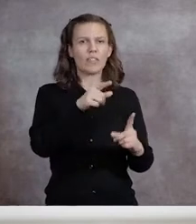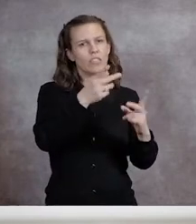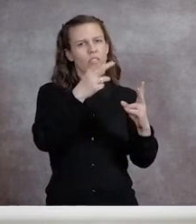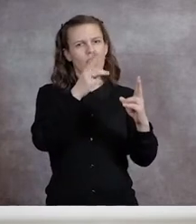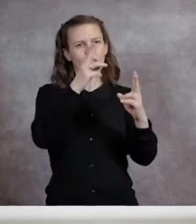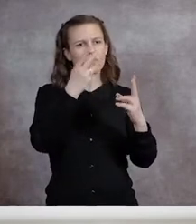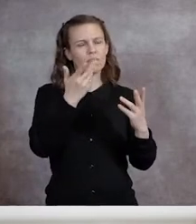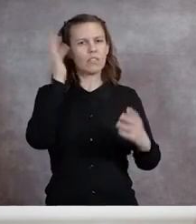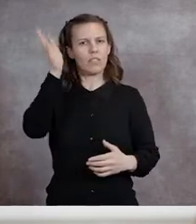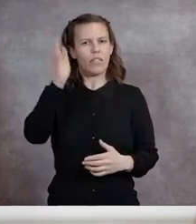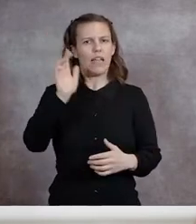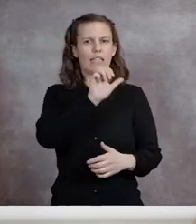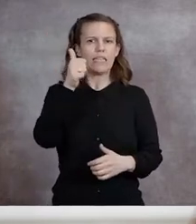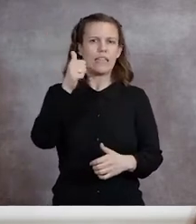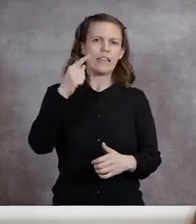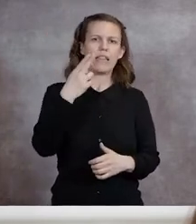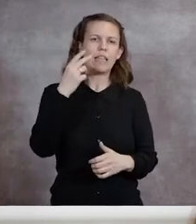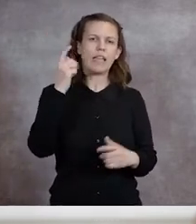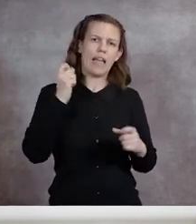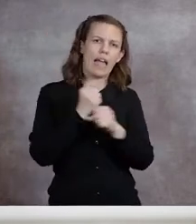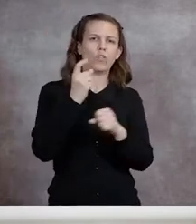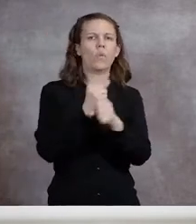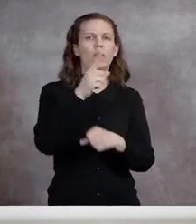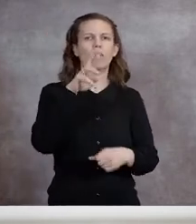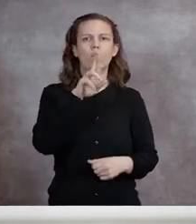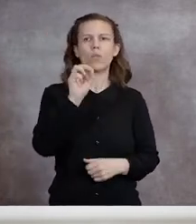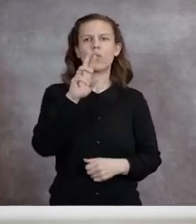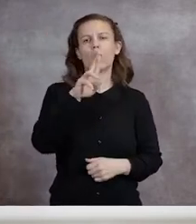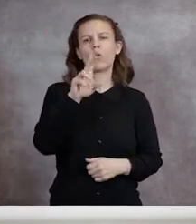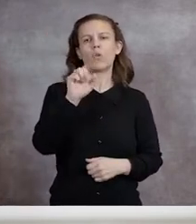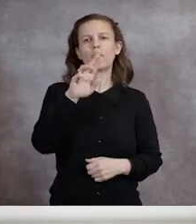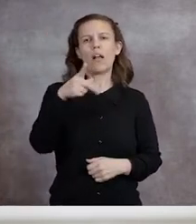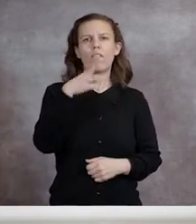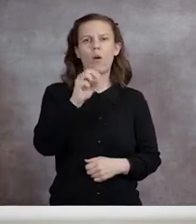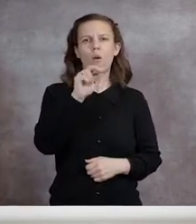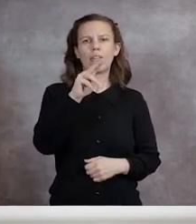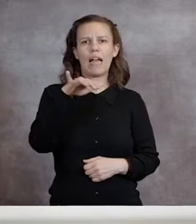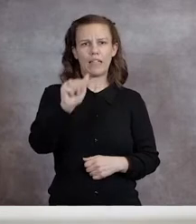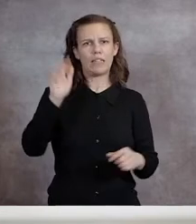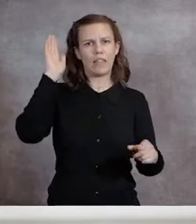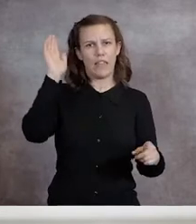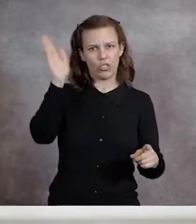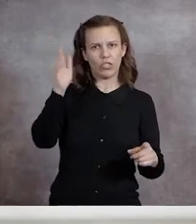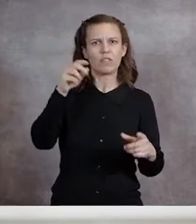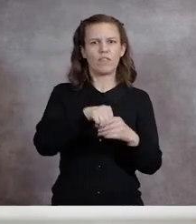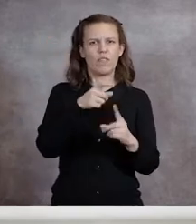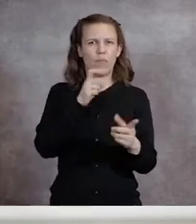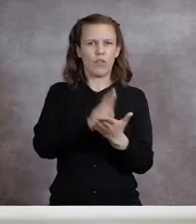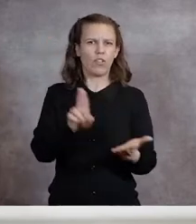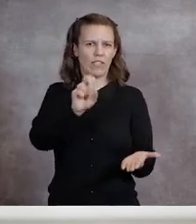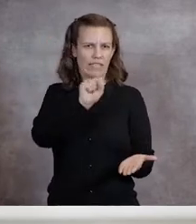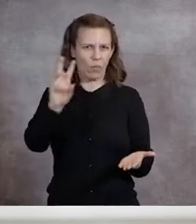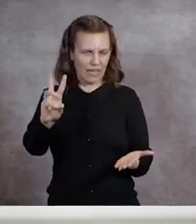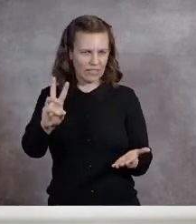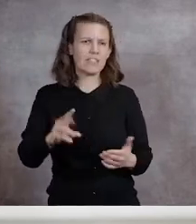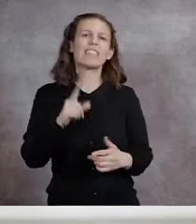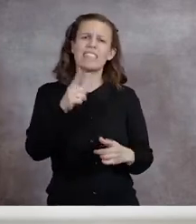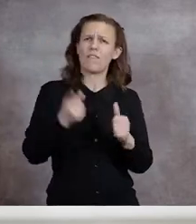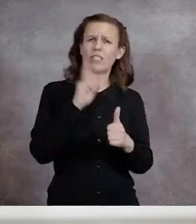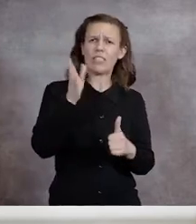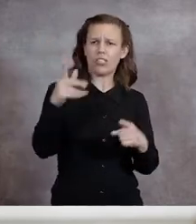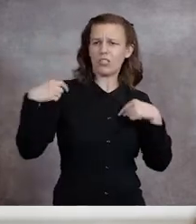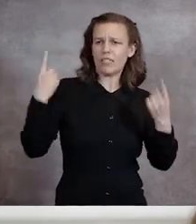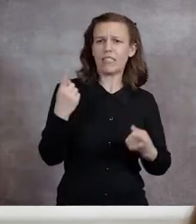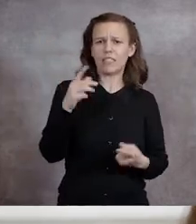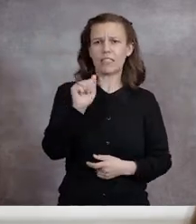Annual Rodolfo and Patricia Anaya Lecture on the Literature of the Southwest, the first lecture since the passing of Rodolfo